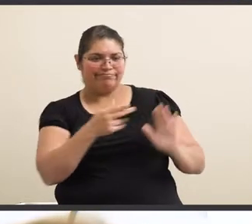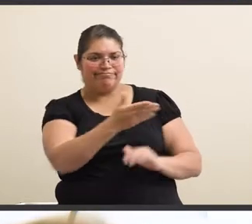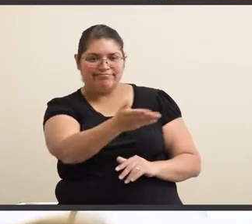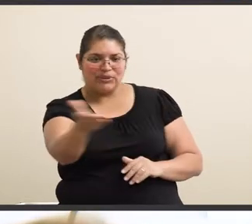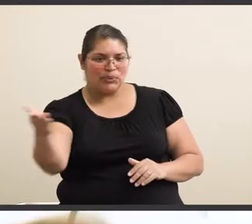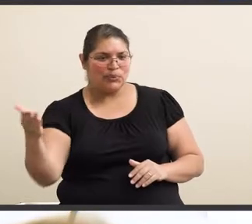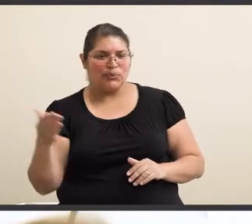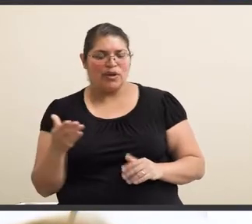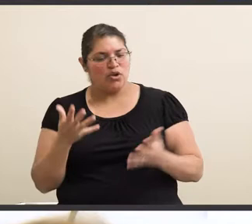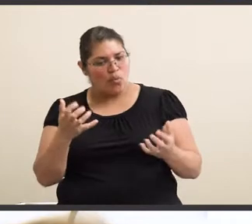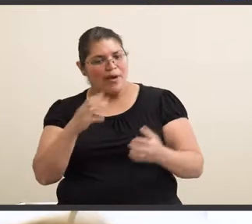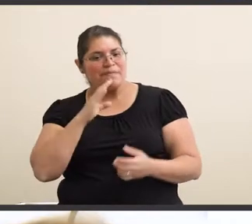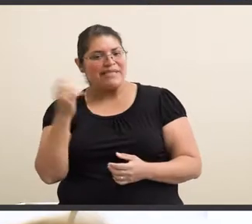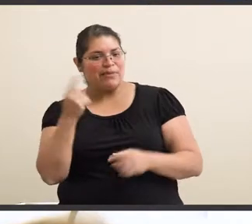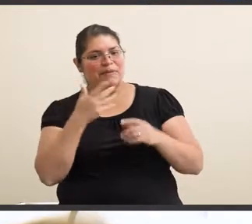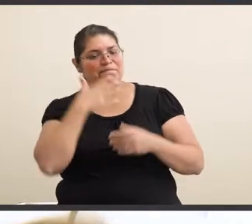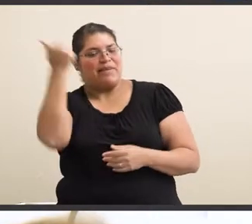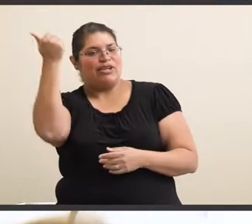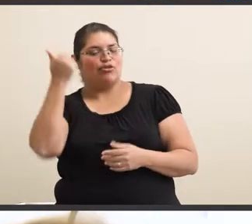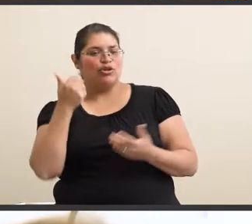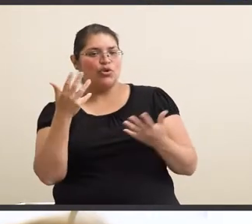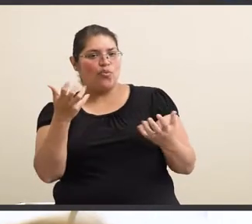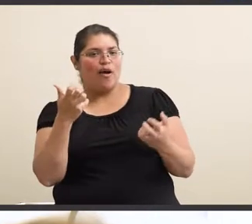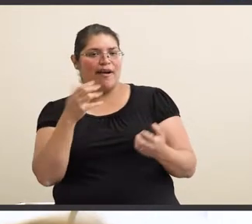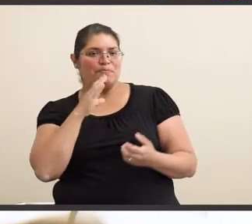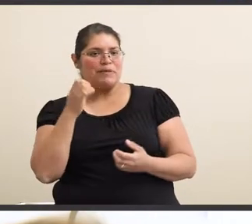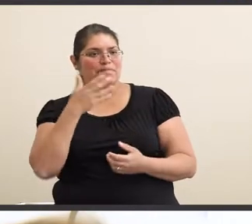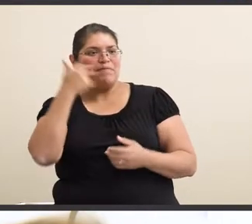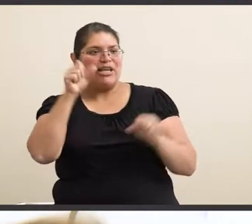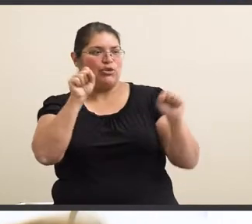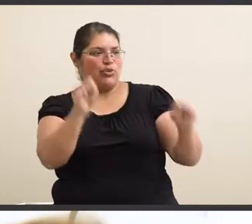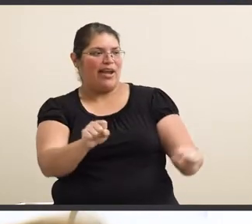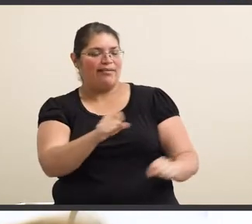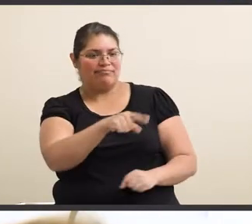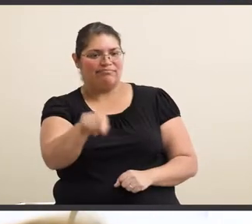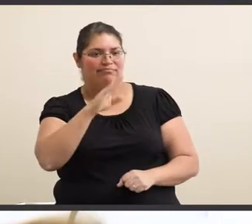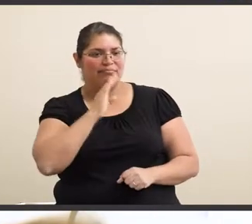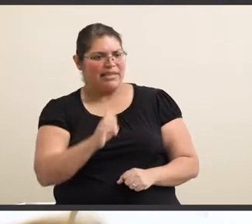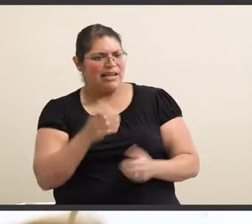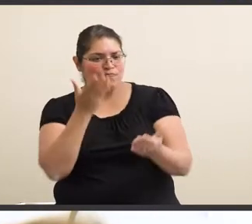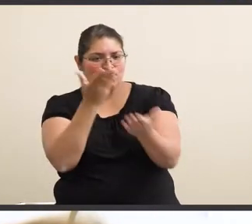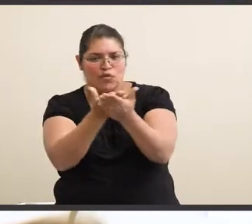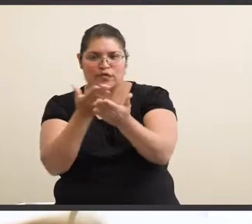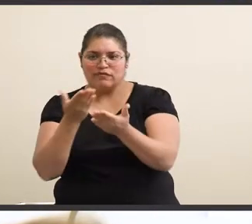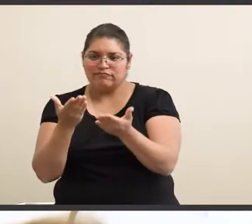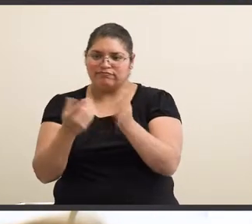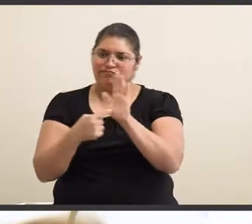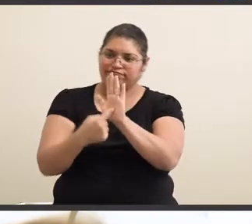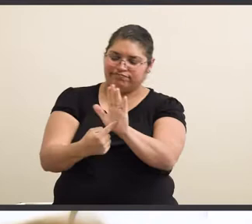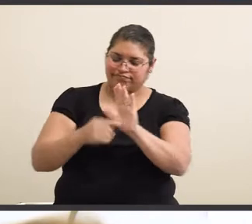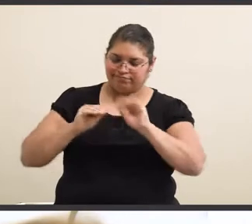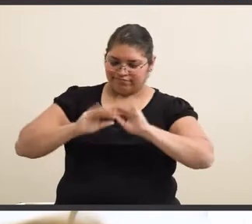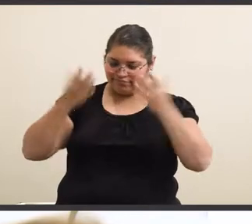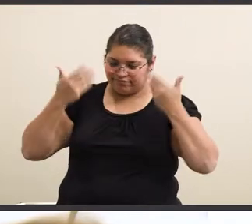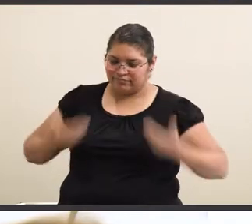You want to be someone better. You want to be the best person you can be and prove to everyone like that you can